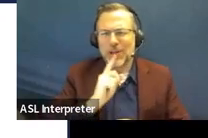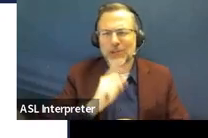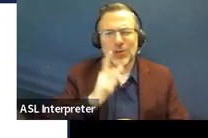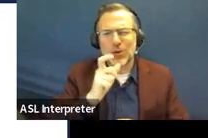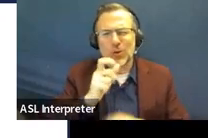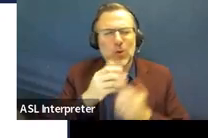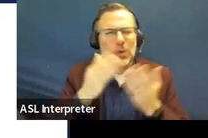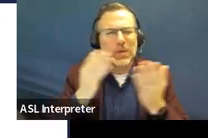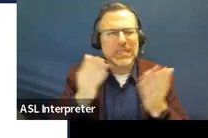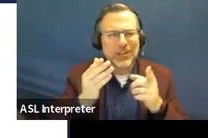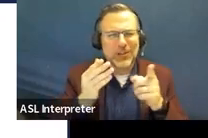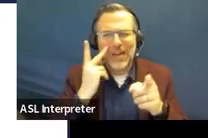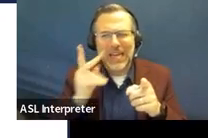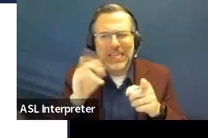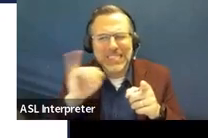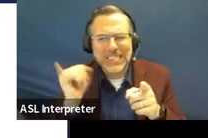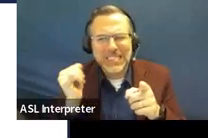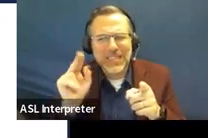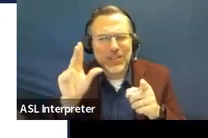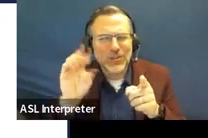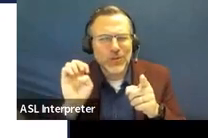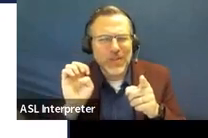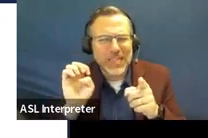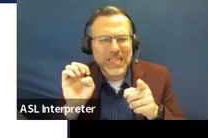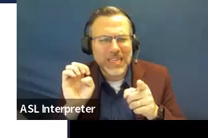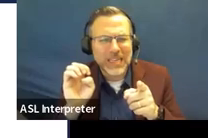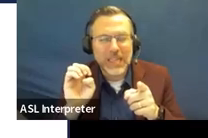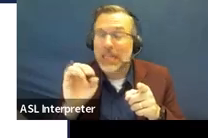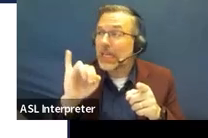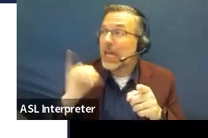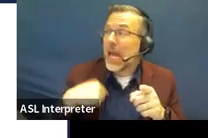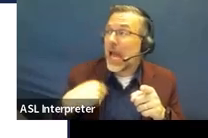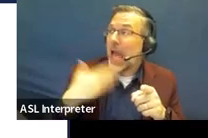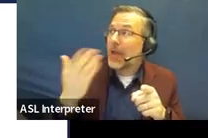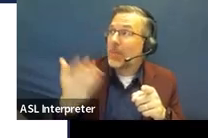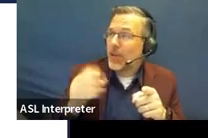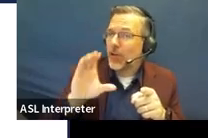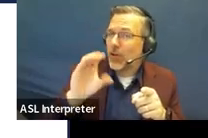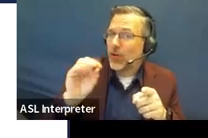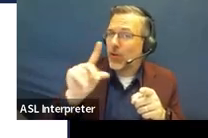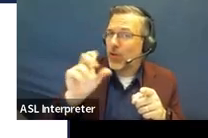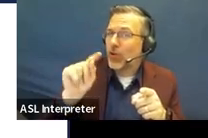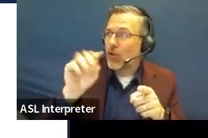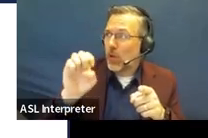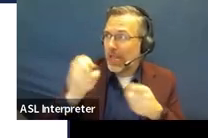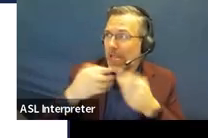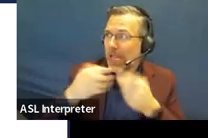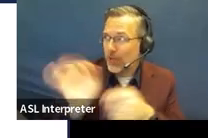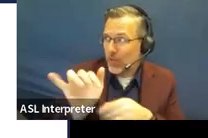see you, Julie. So, I'll am, and I think Colette just popped back on, too. Okay.